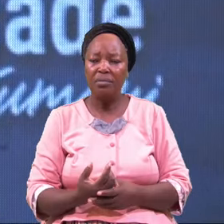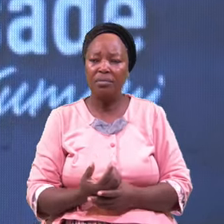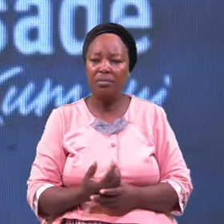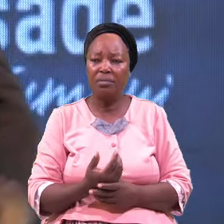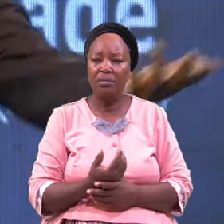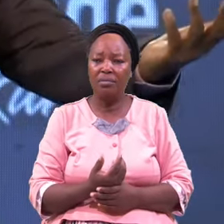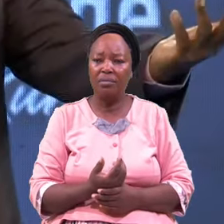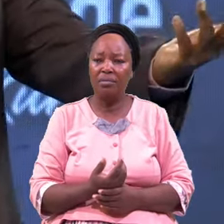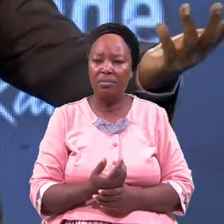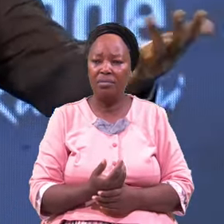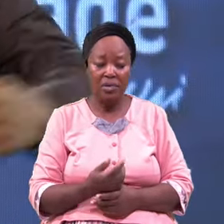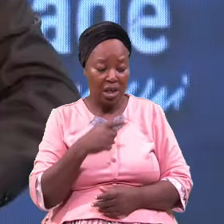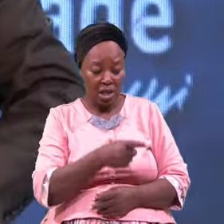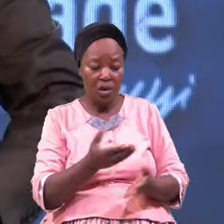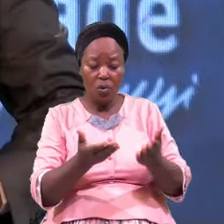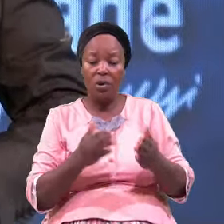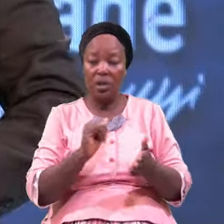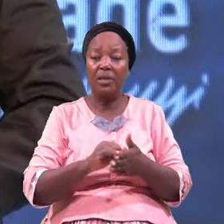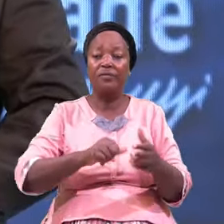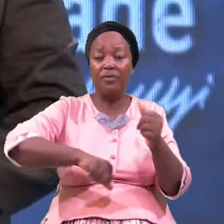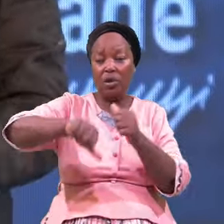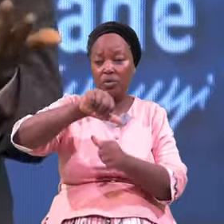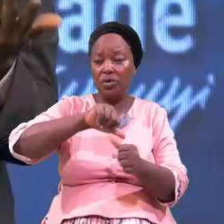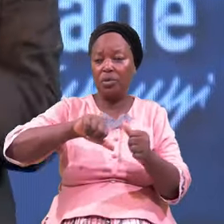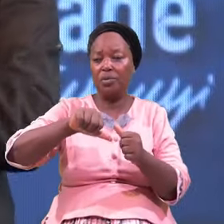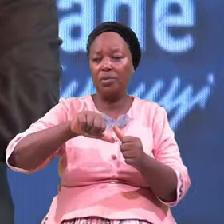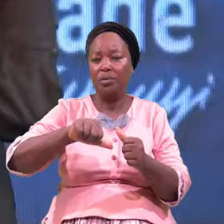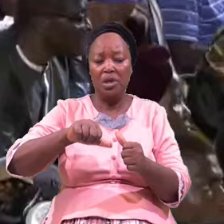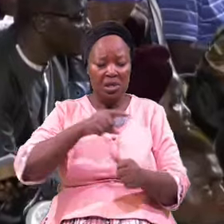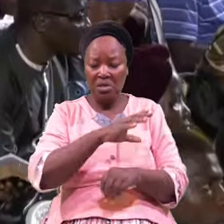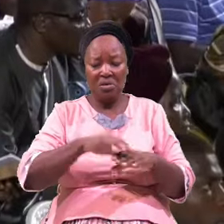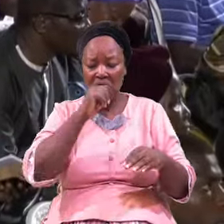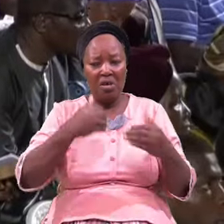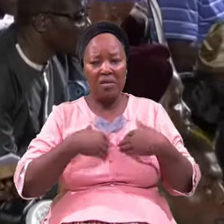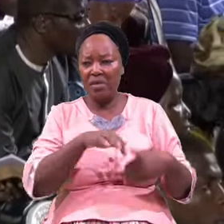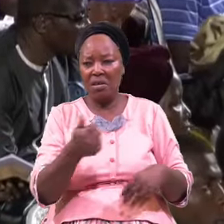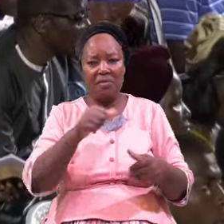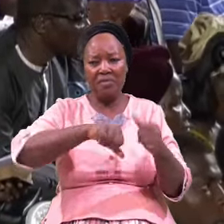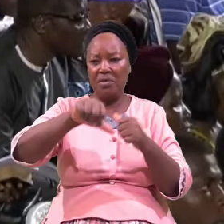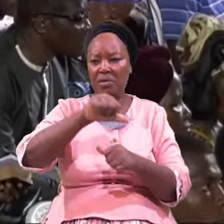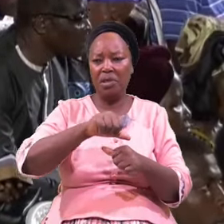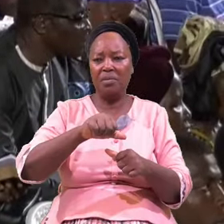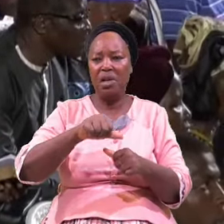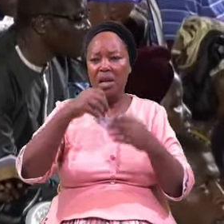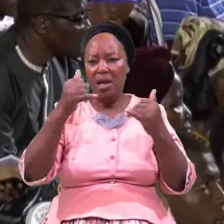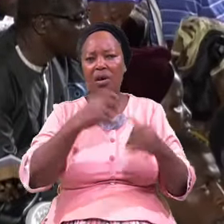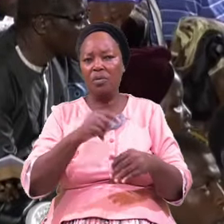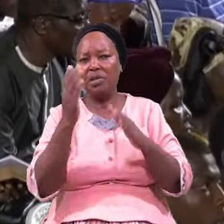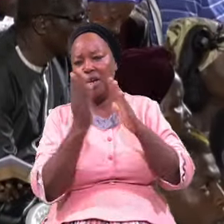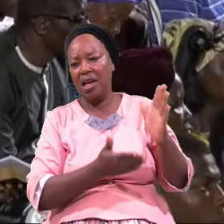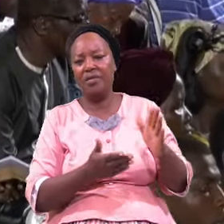He Wanted Fellowship He Had No Fellowship Now He Was Left Alone